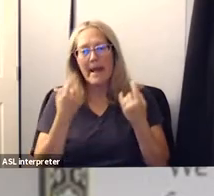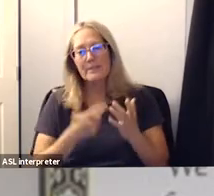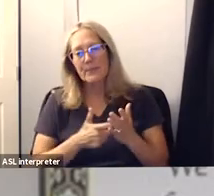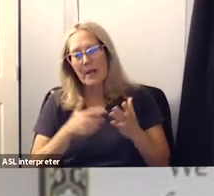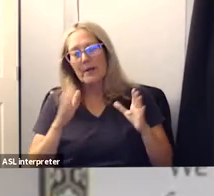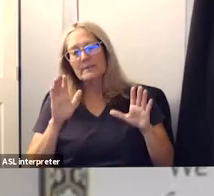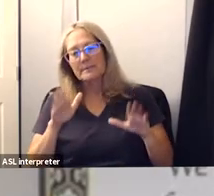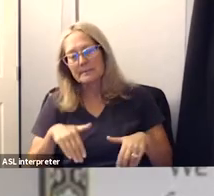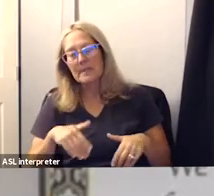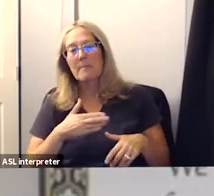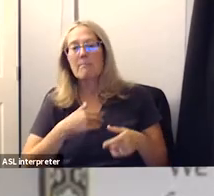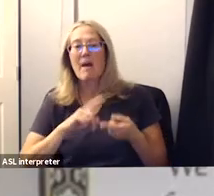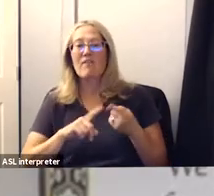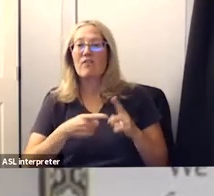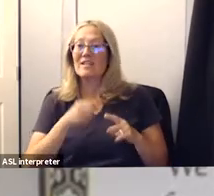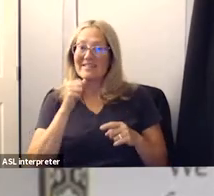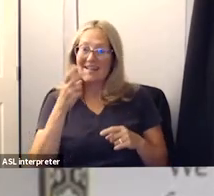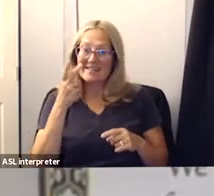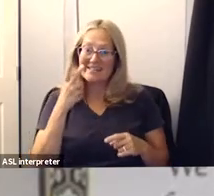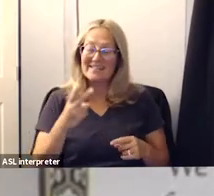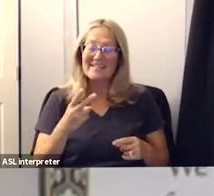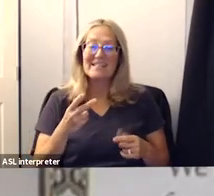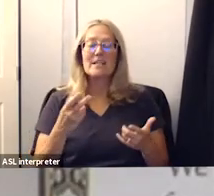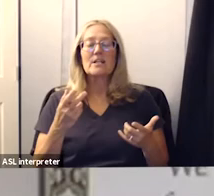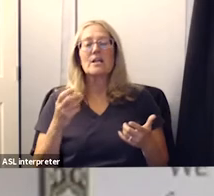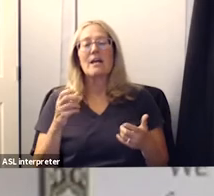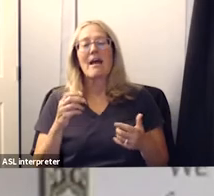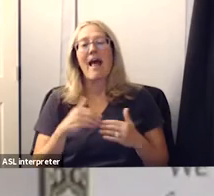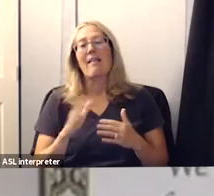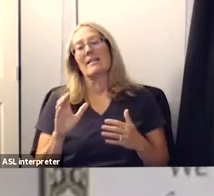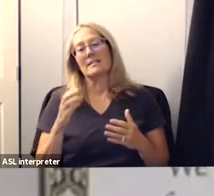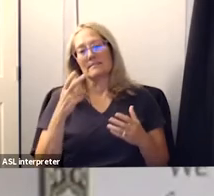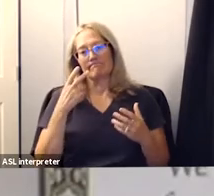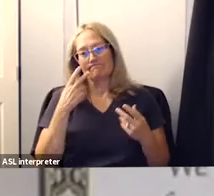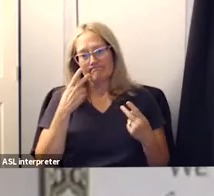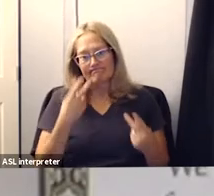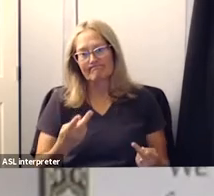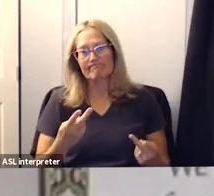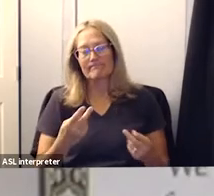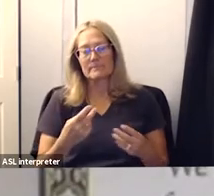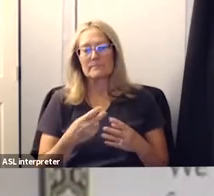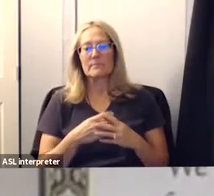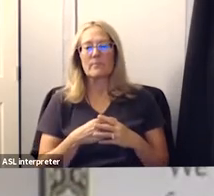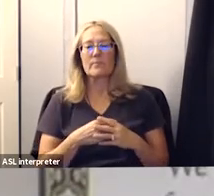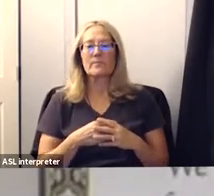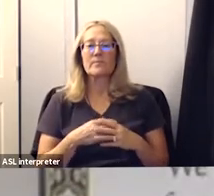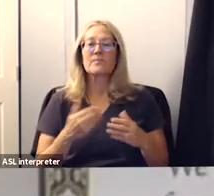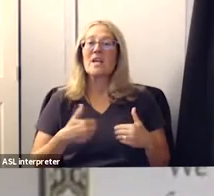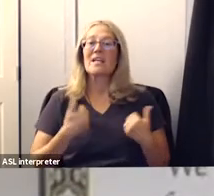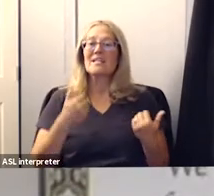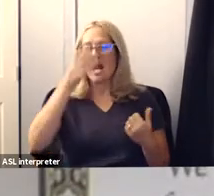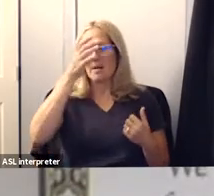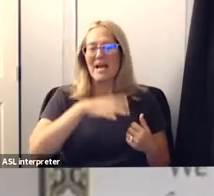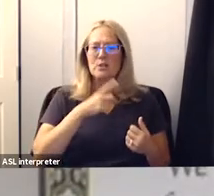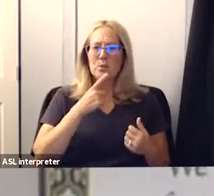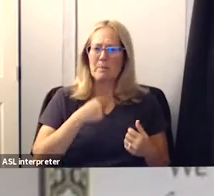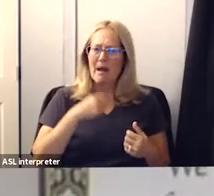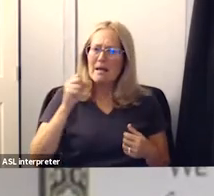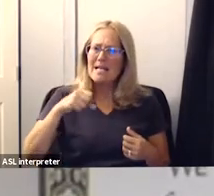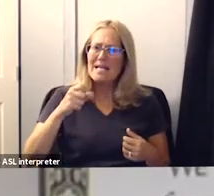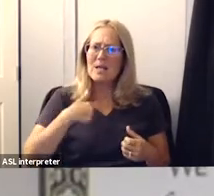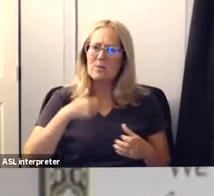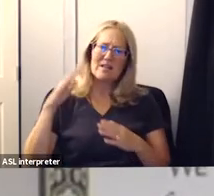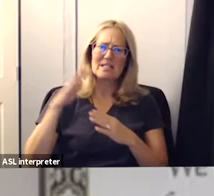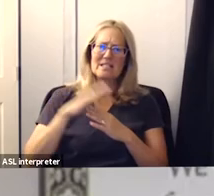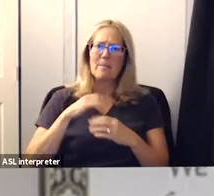my friends that i hadn't been able to see other than anything and one of the ones uh one of the the little uh the young men said yeah i was like at the top